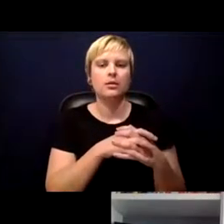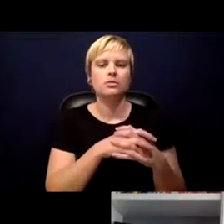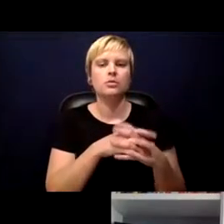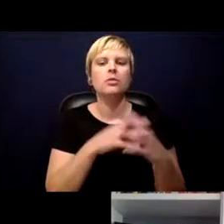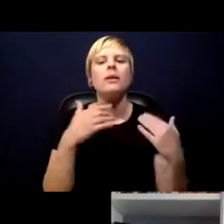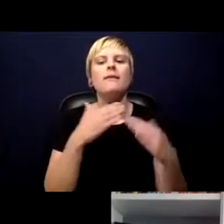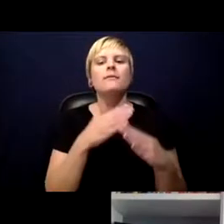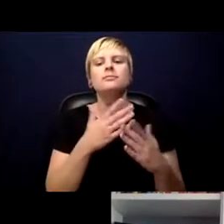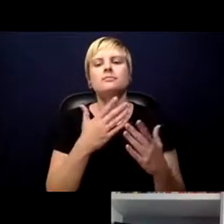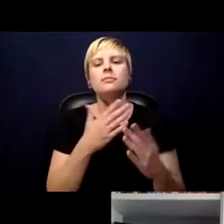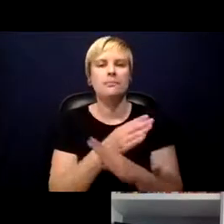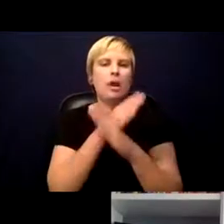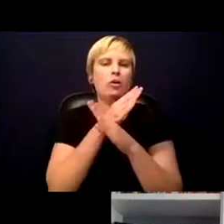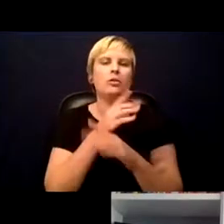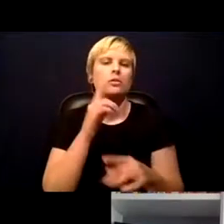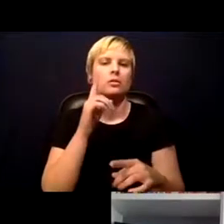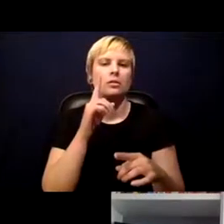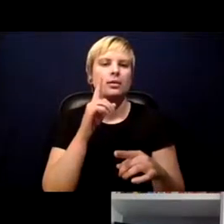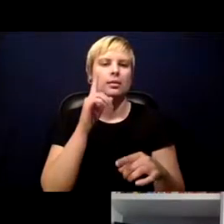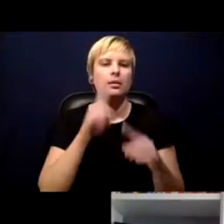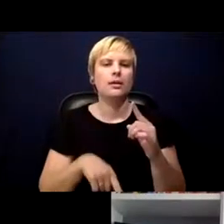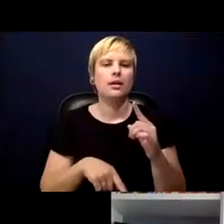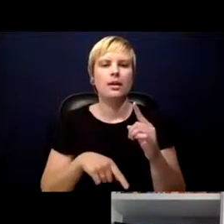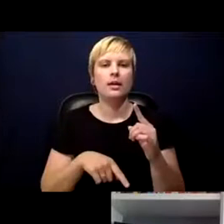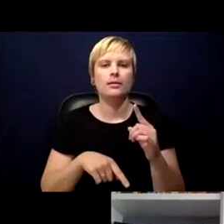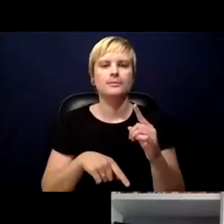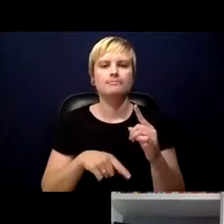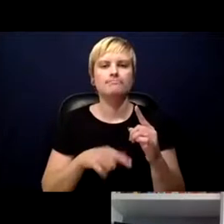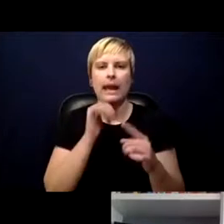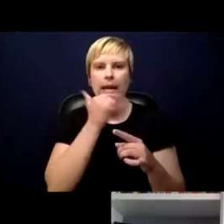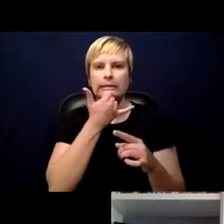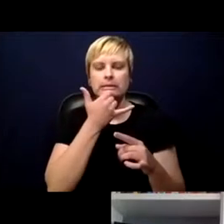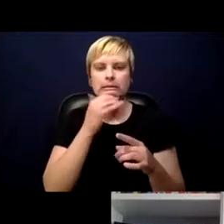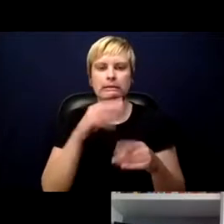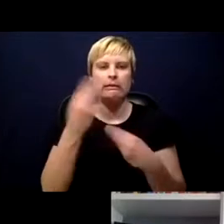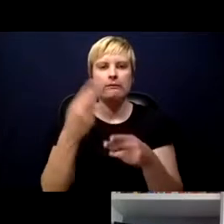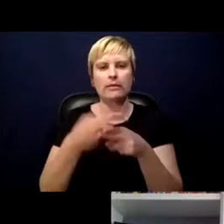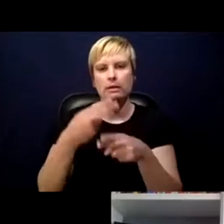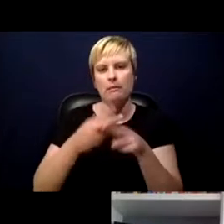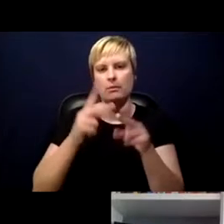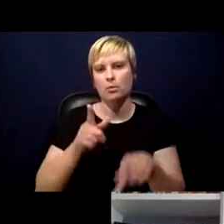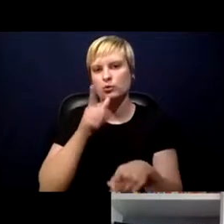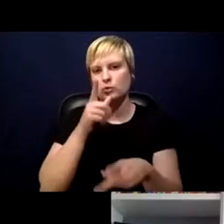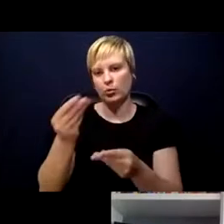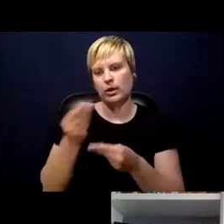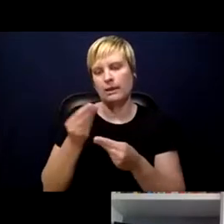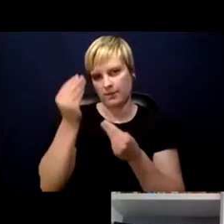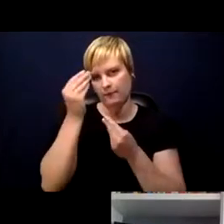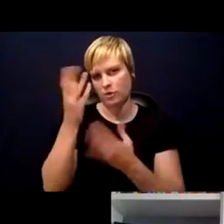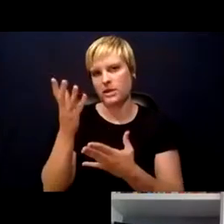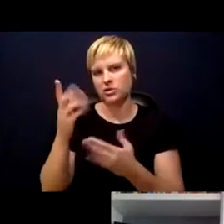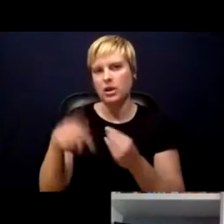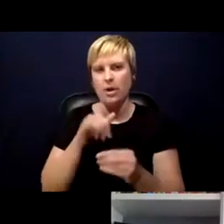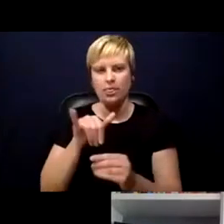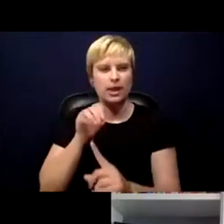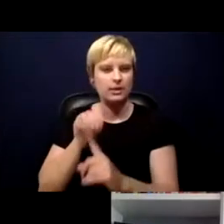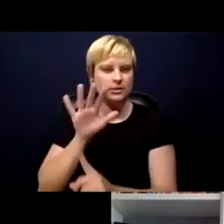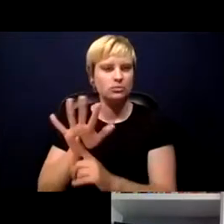so that they cannot inadvertently share the name of the person who provided the information about that exposure.